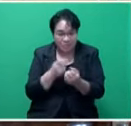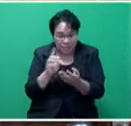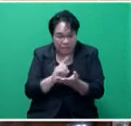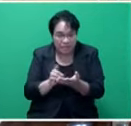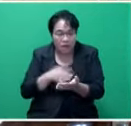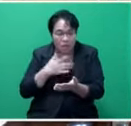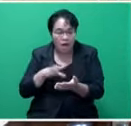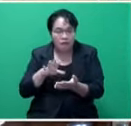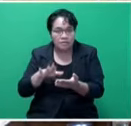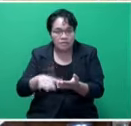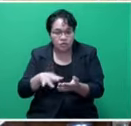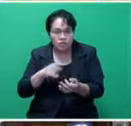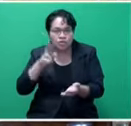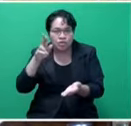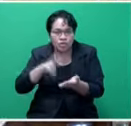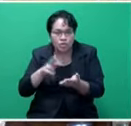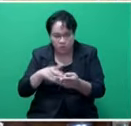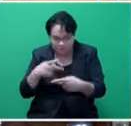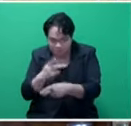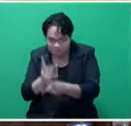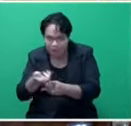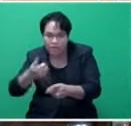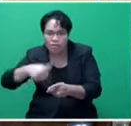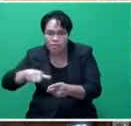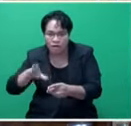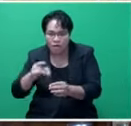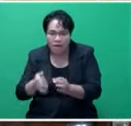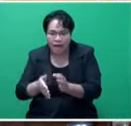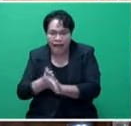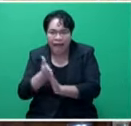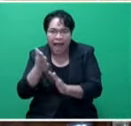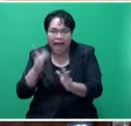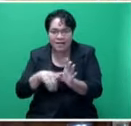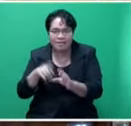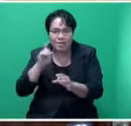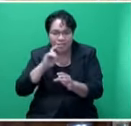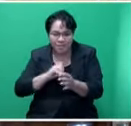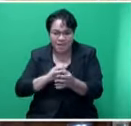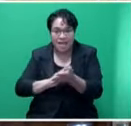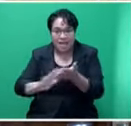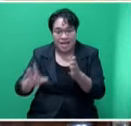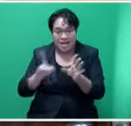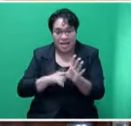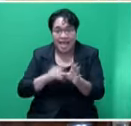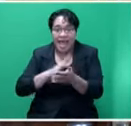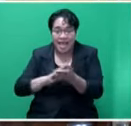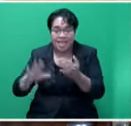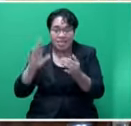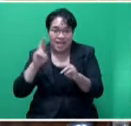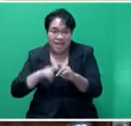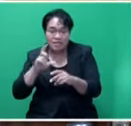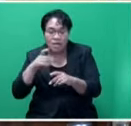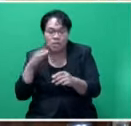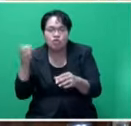phase down and reduce the production and consumption of hydrofluorocarbons, or HFCs, which are frequently used in